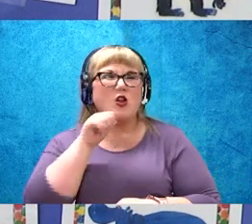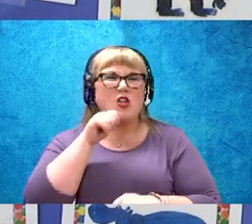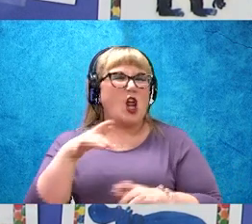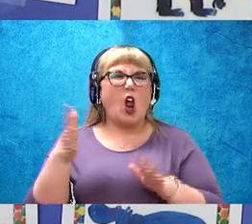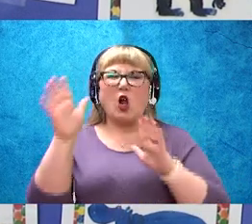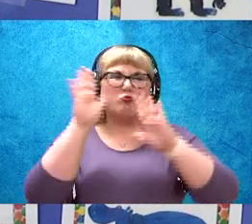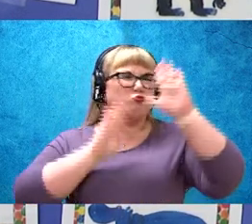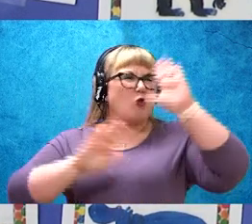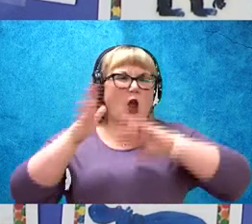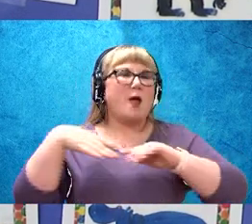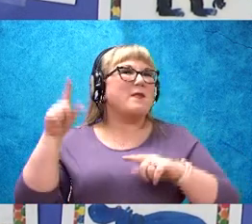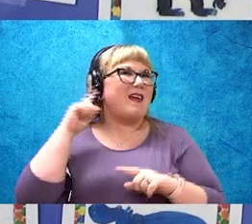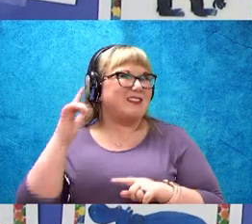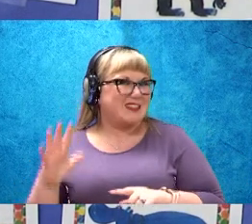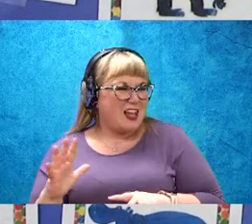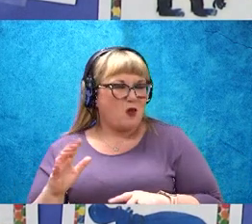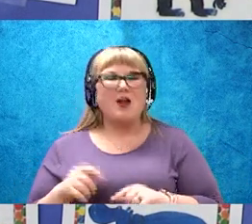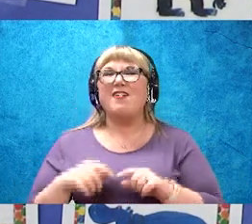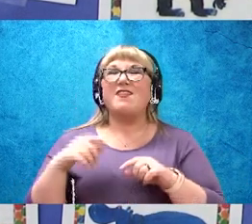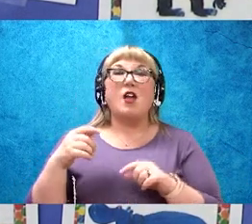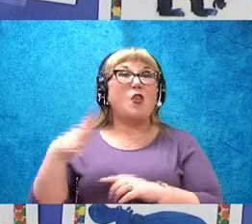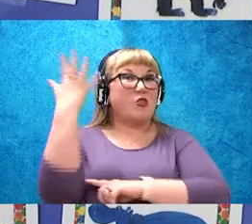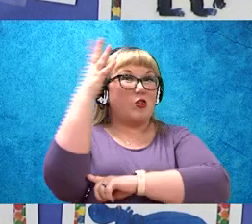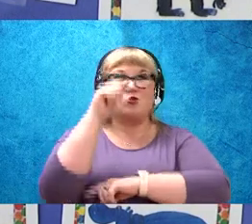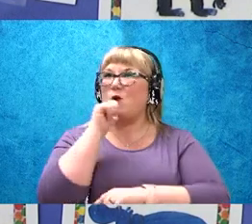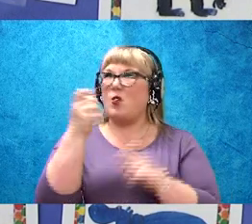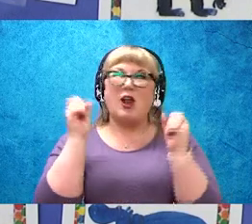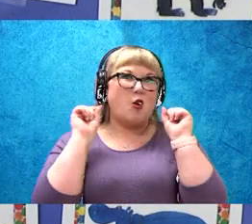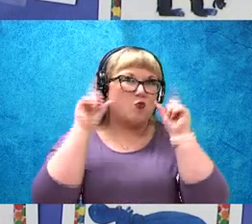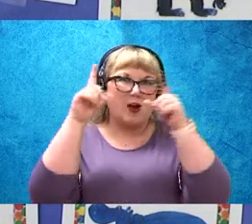tree won't wake up again until spring.